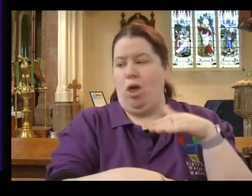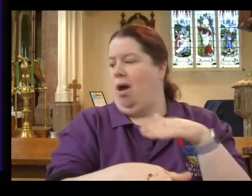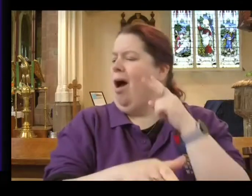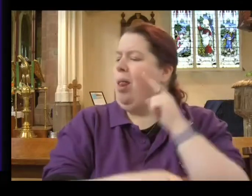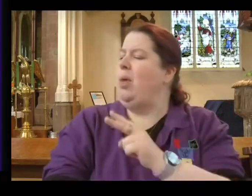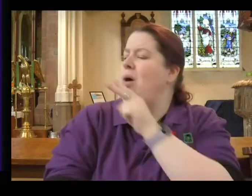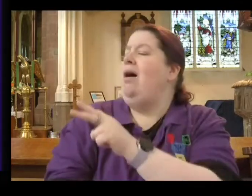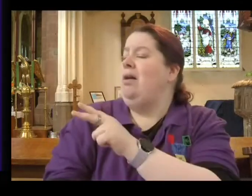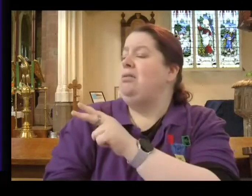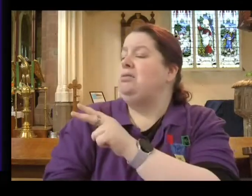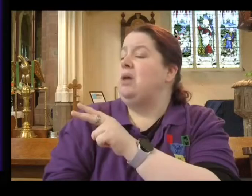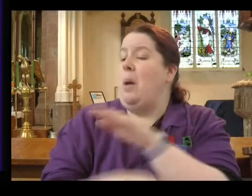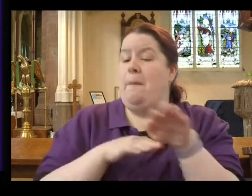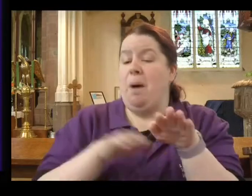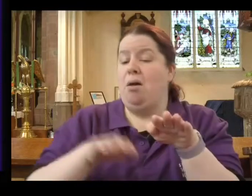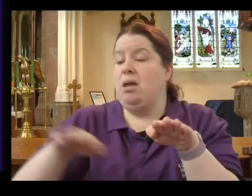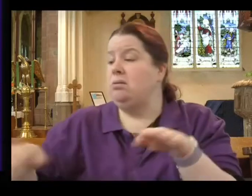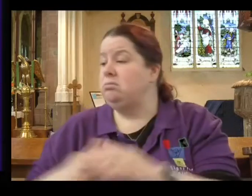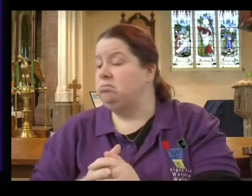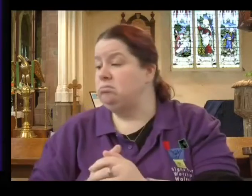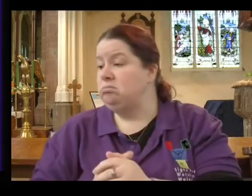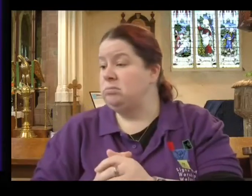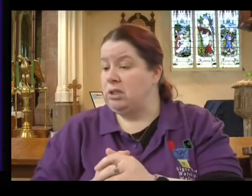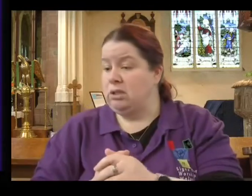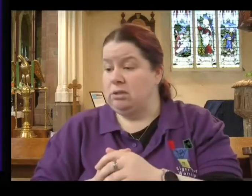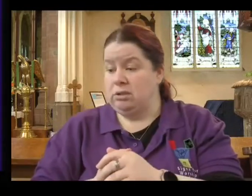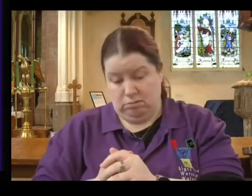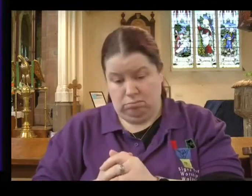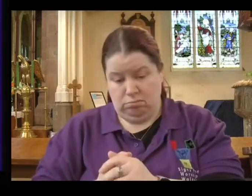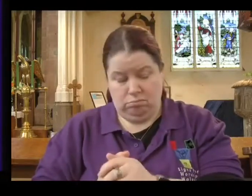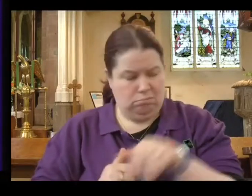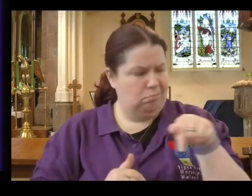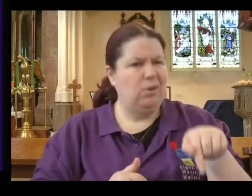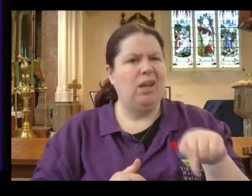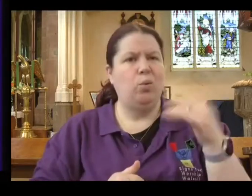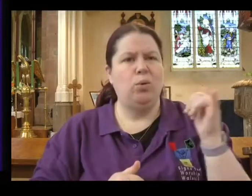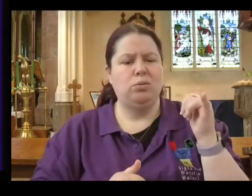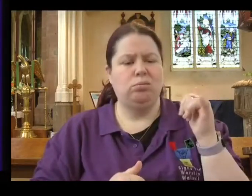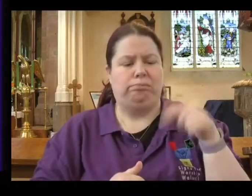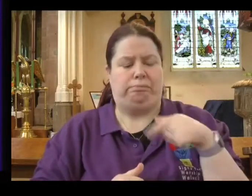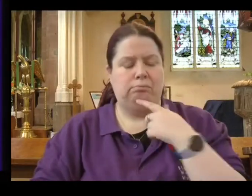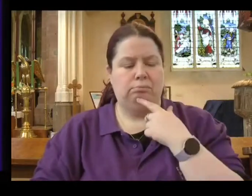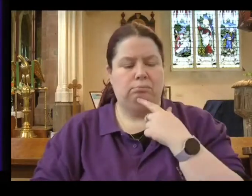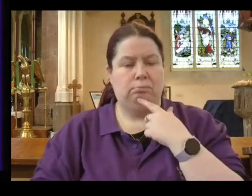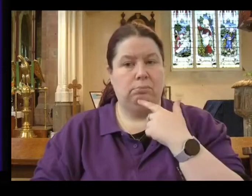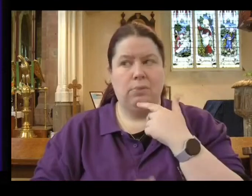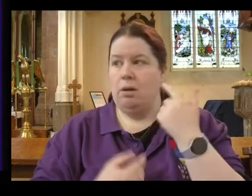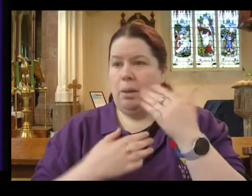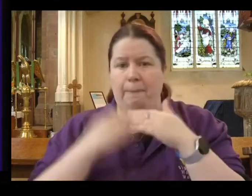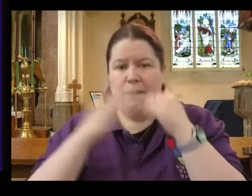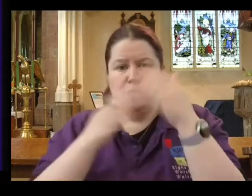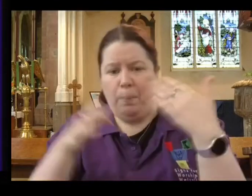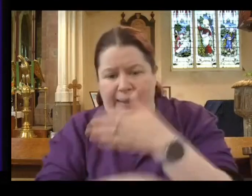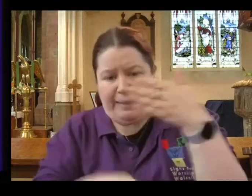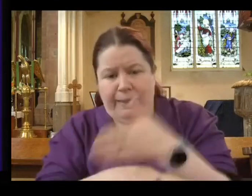overflowing. They happen to park on WLA lines in Sardis. Oh. The place always seems busy. The